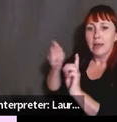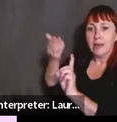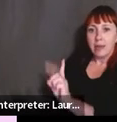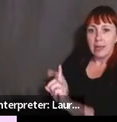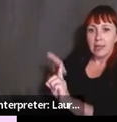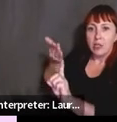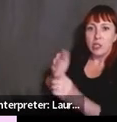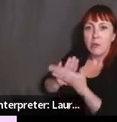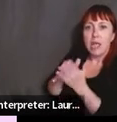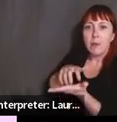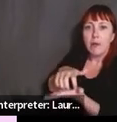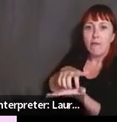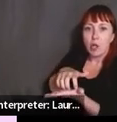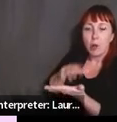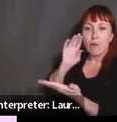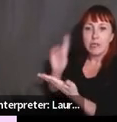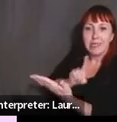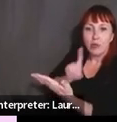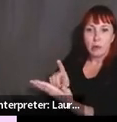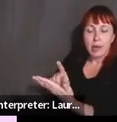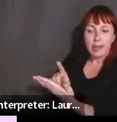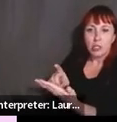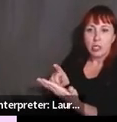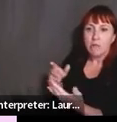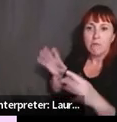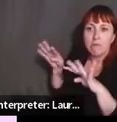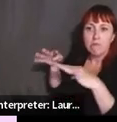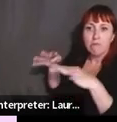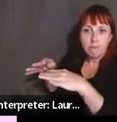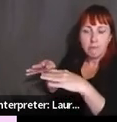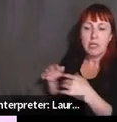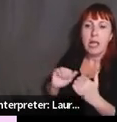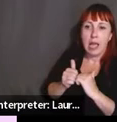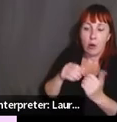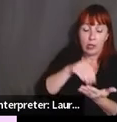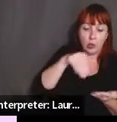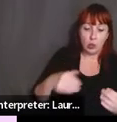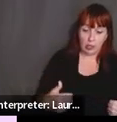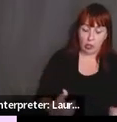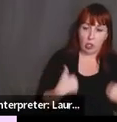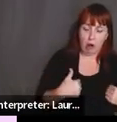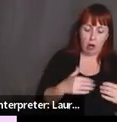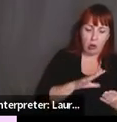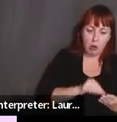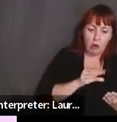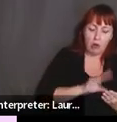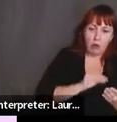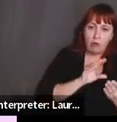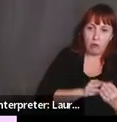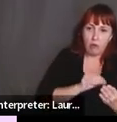her vulnerable to discrimination. And this is how students that are younger learn these without